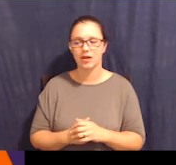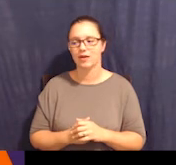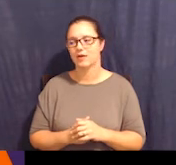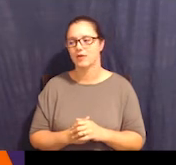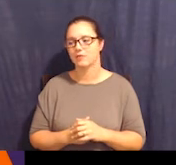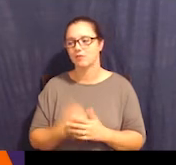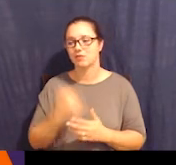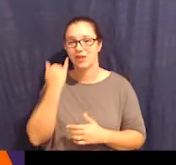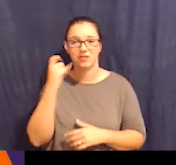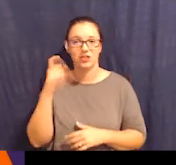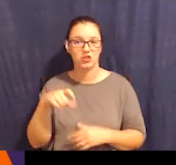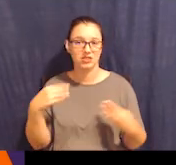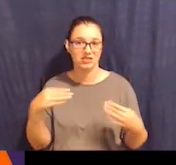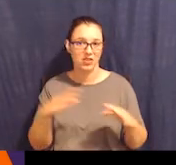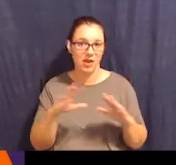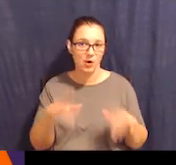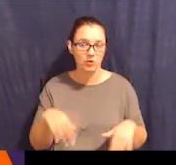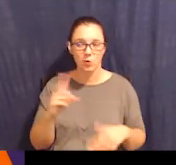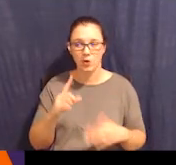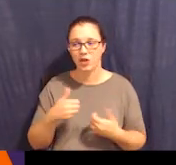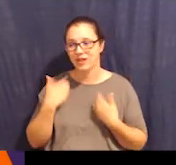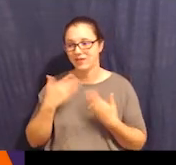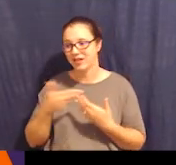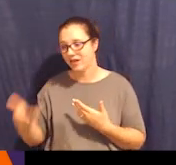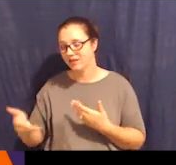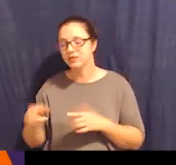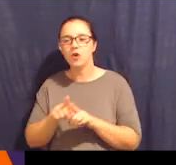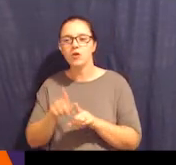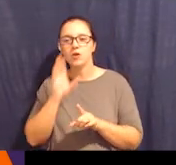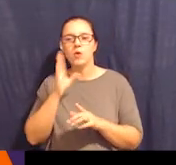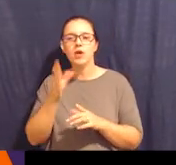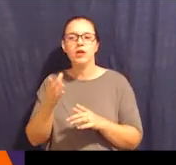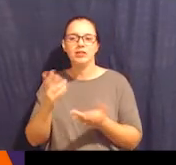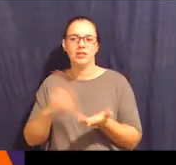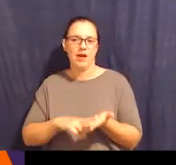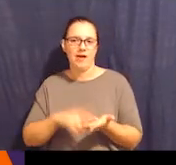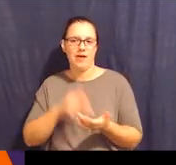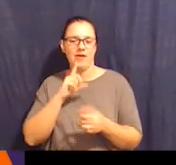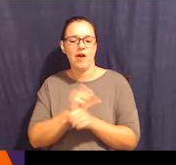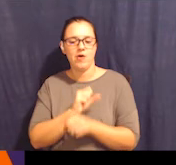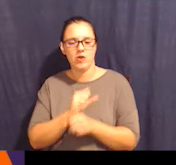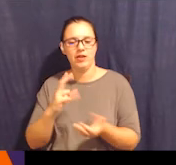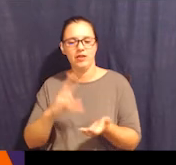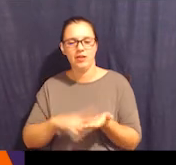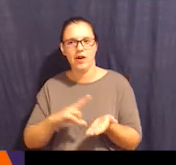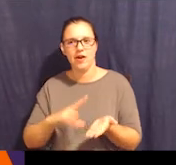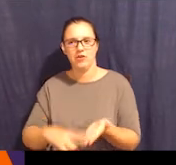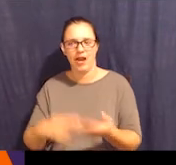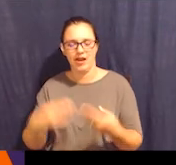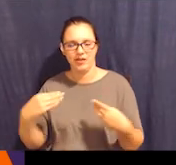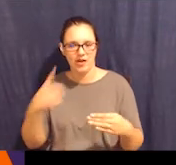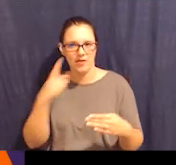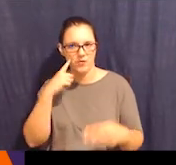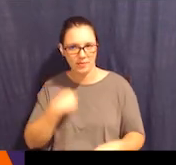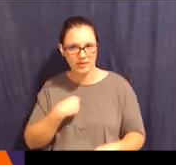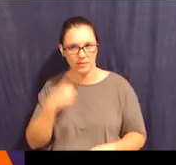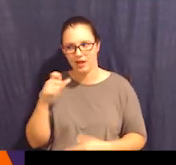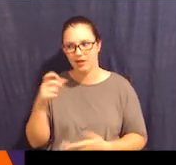to be able to sign and actually sign a contract and sell the house for me because I've signed this power of attorney giving them that permission.